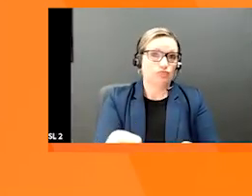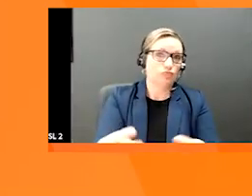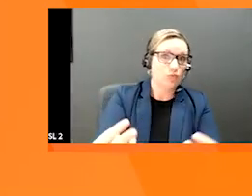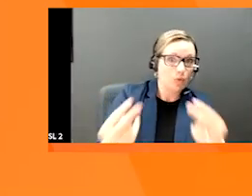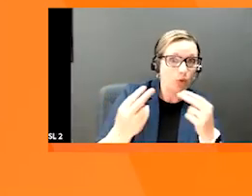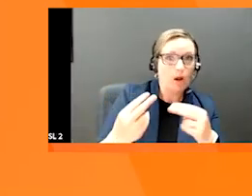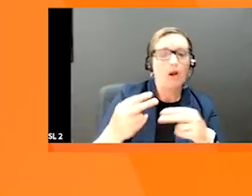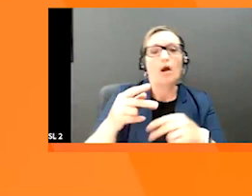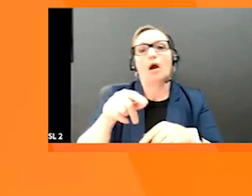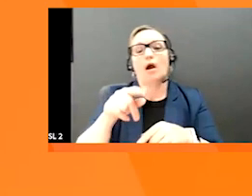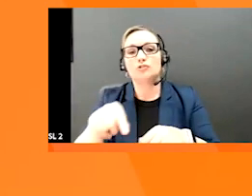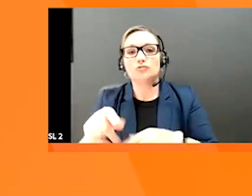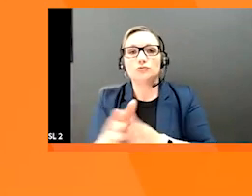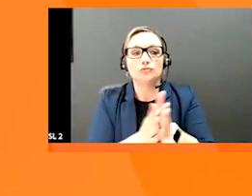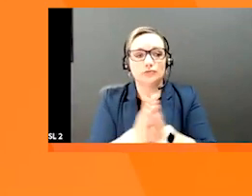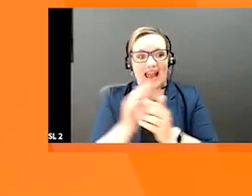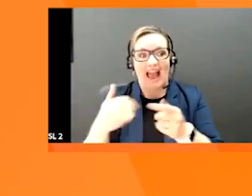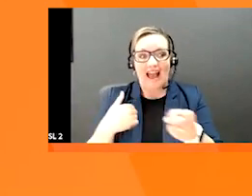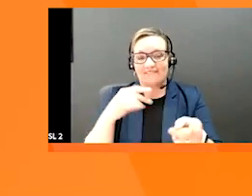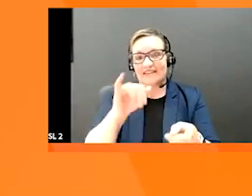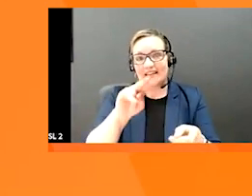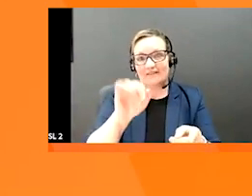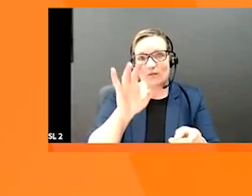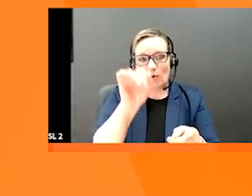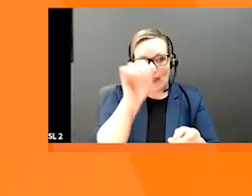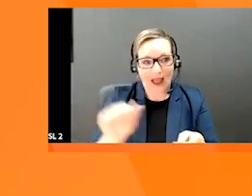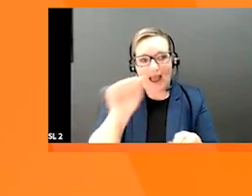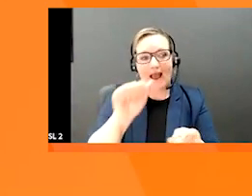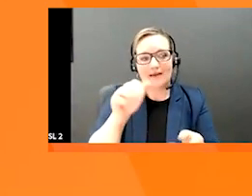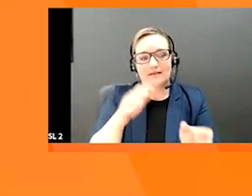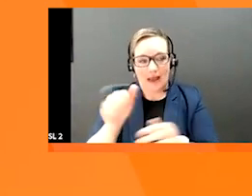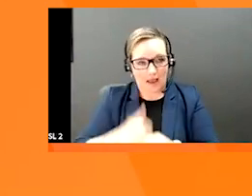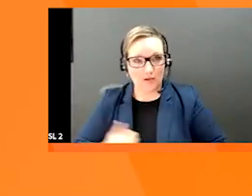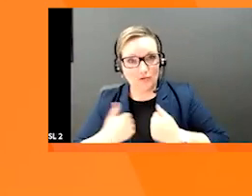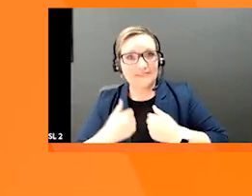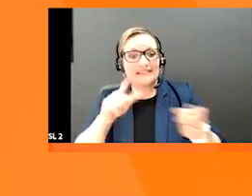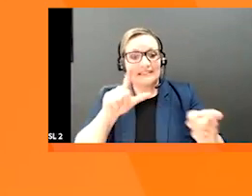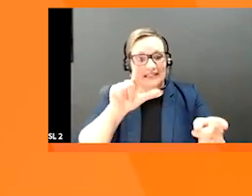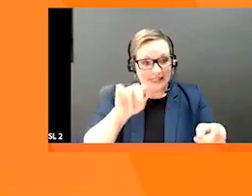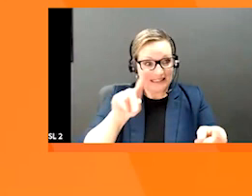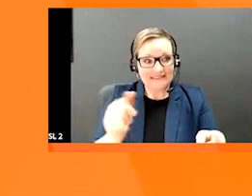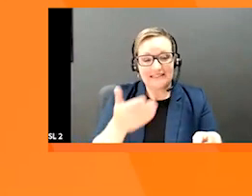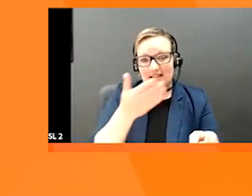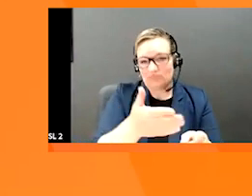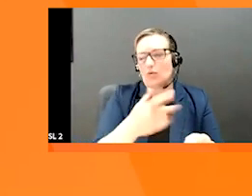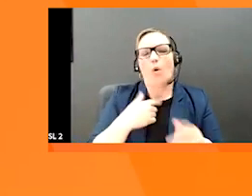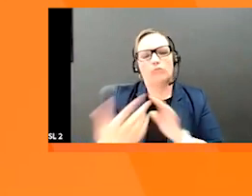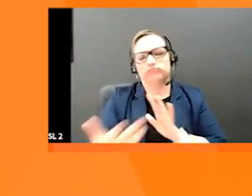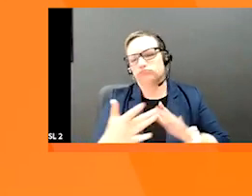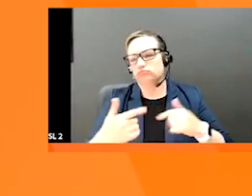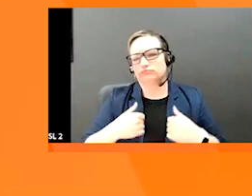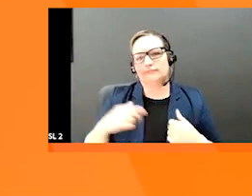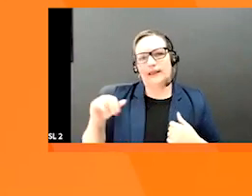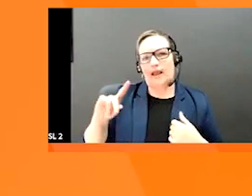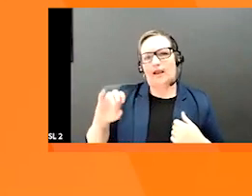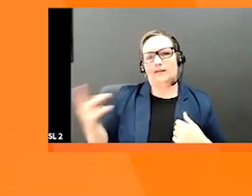and I mentioned there's an info at email address there's also Linda's, but you can connect with Adelaide and I we can certainly help